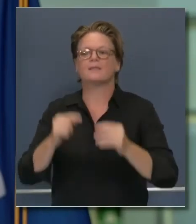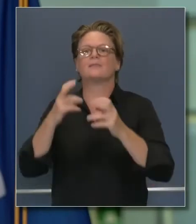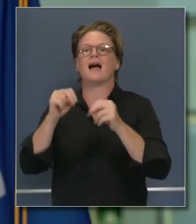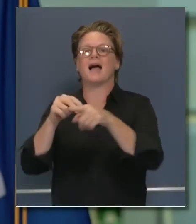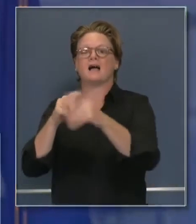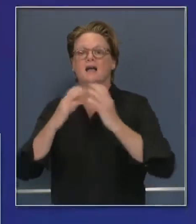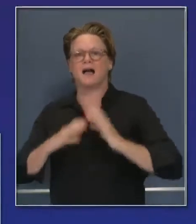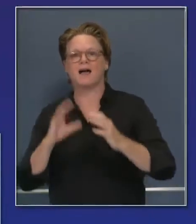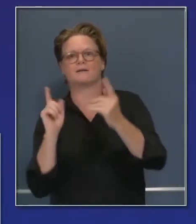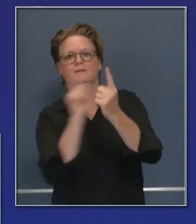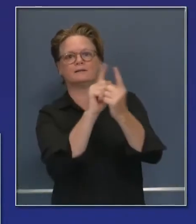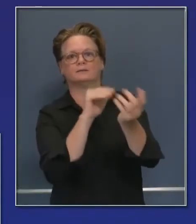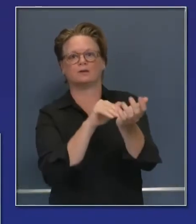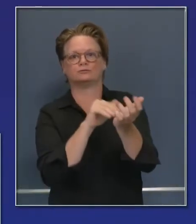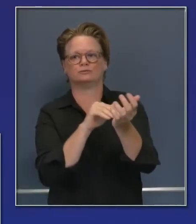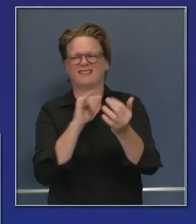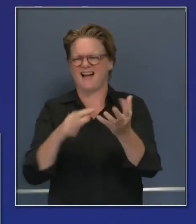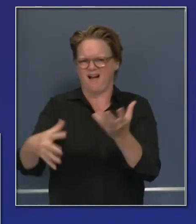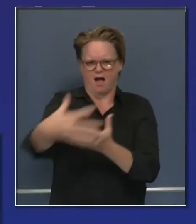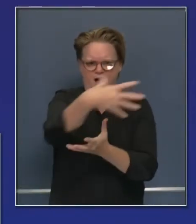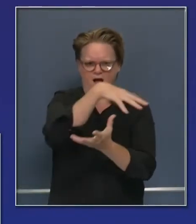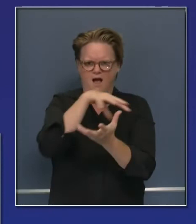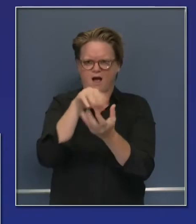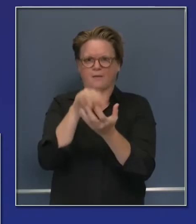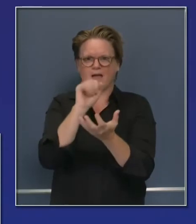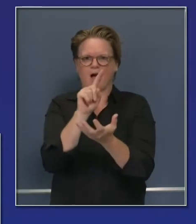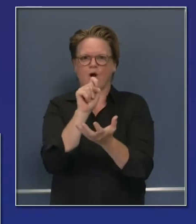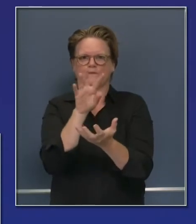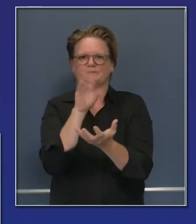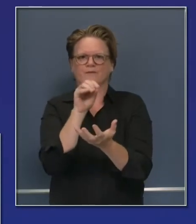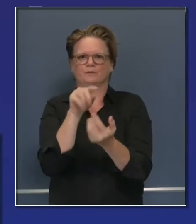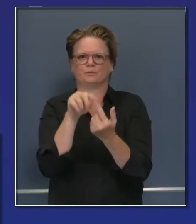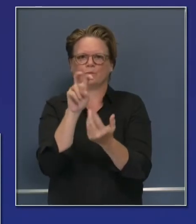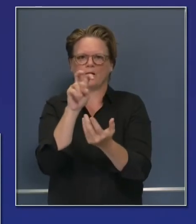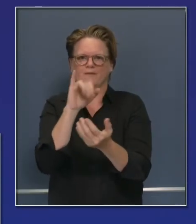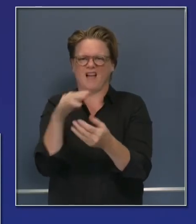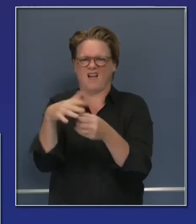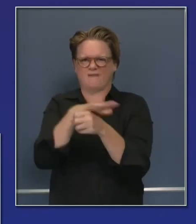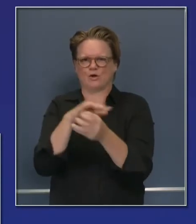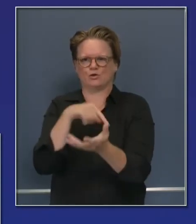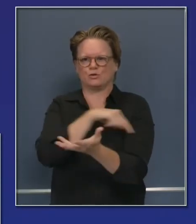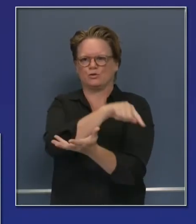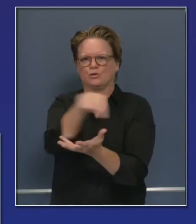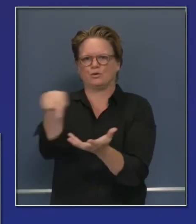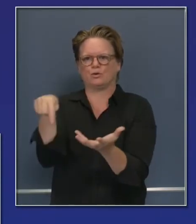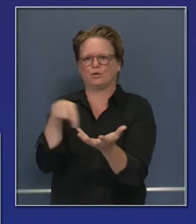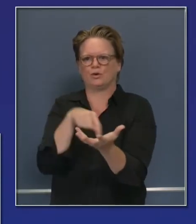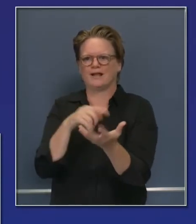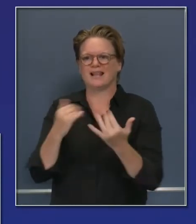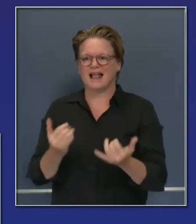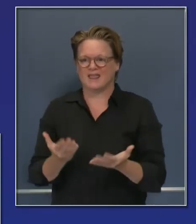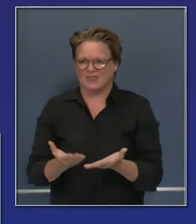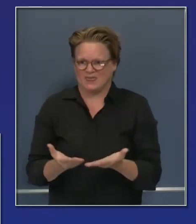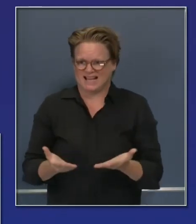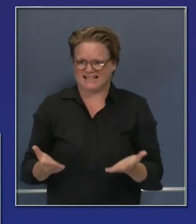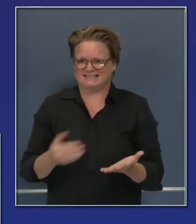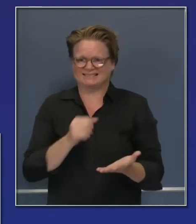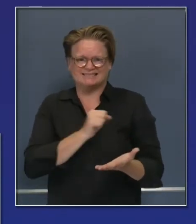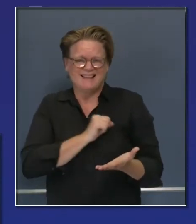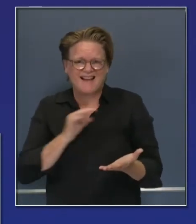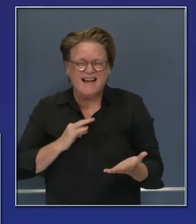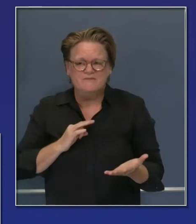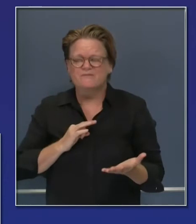the test kits, as we've talked about, reagents, all of the instruments that are required, the staffing, which is a very